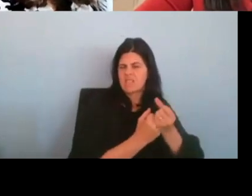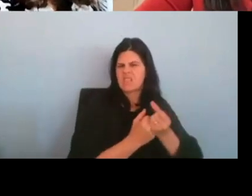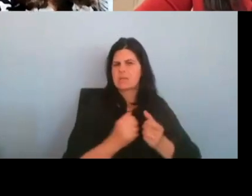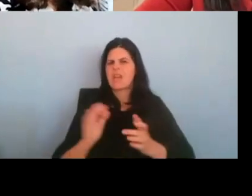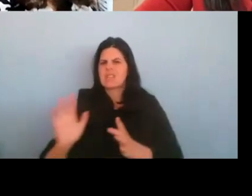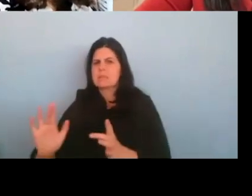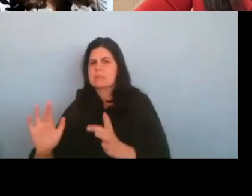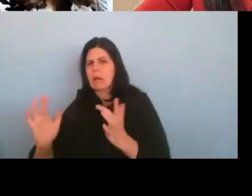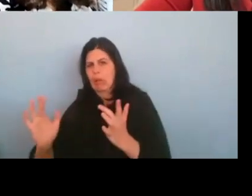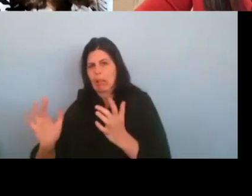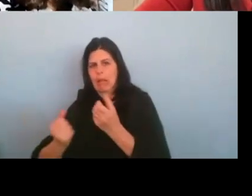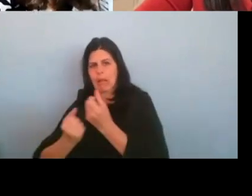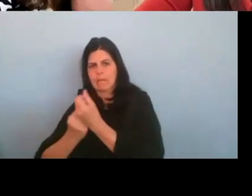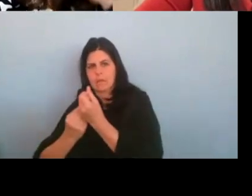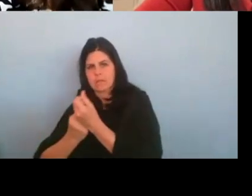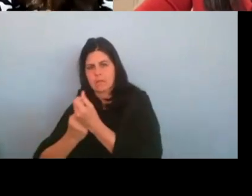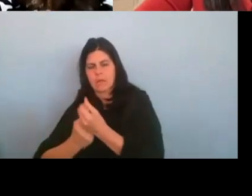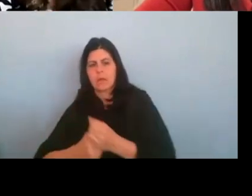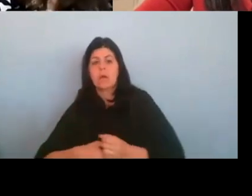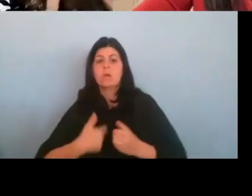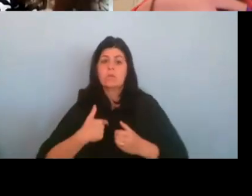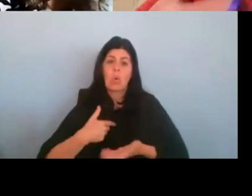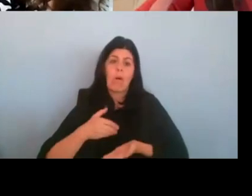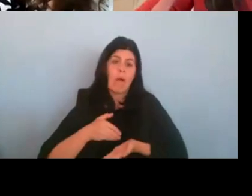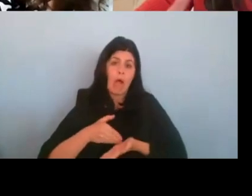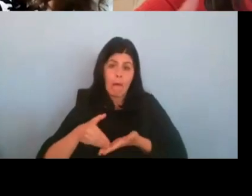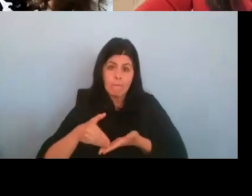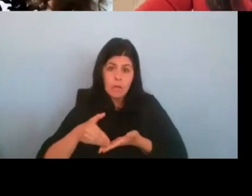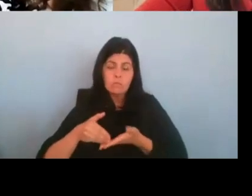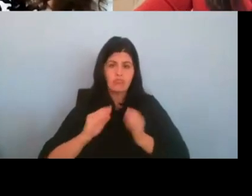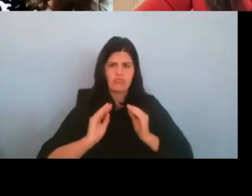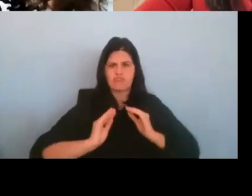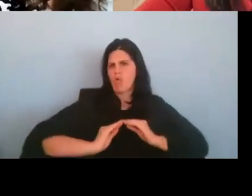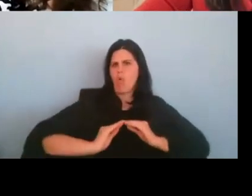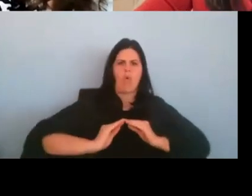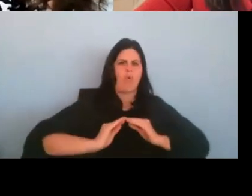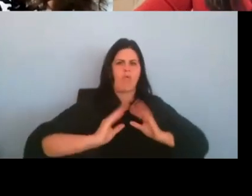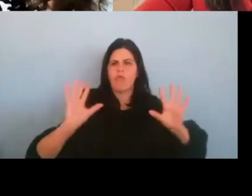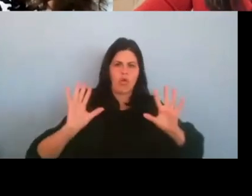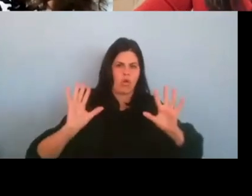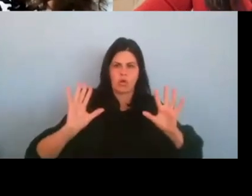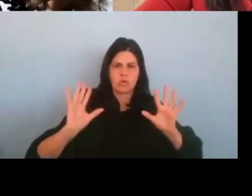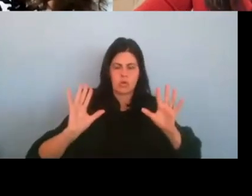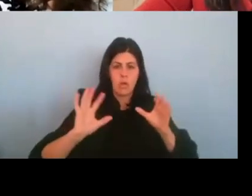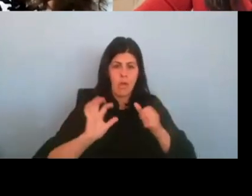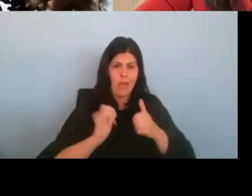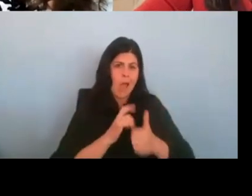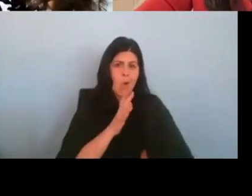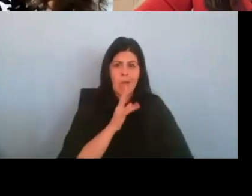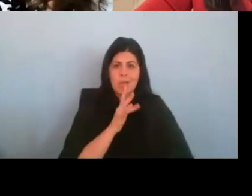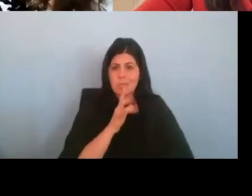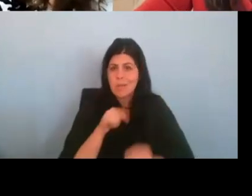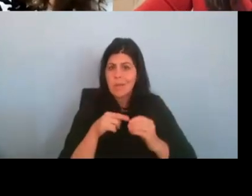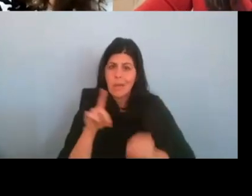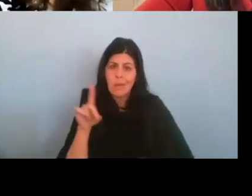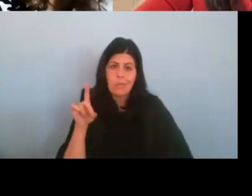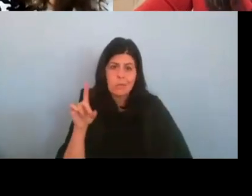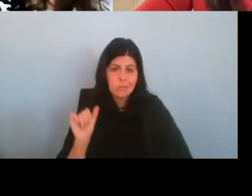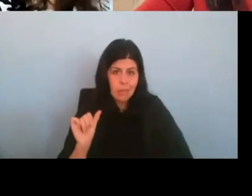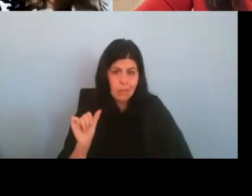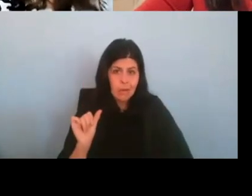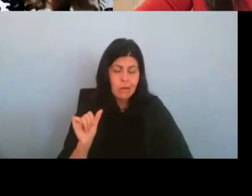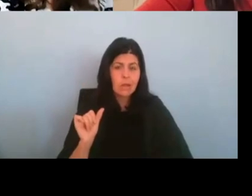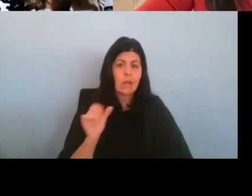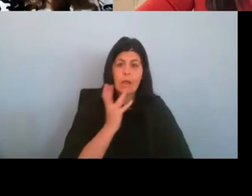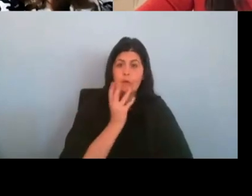And while I often am very overt in, uh, how I speak about disability and